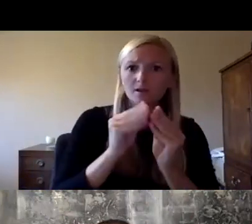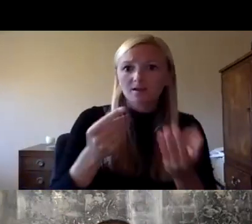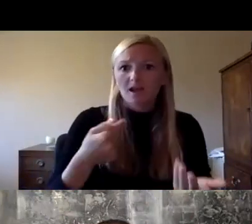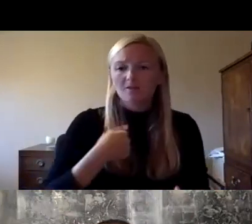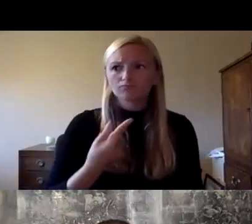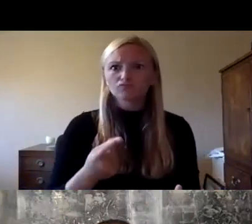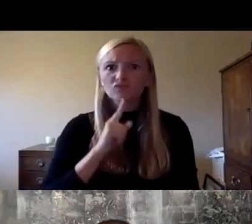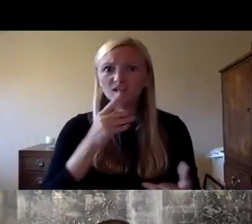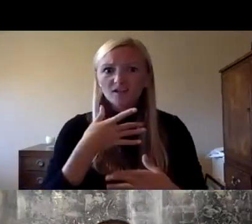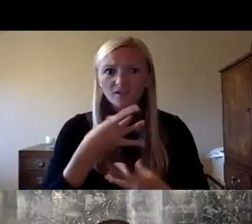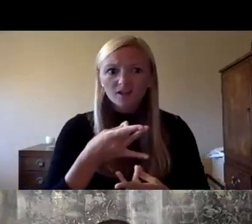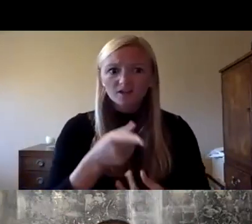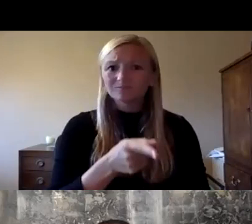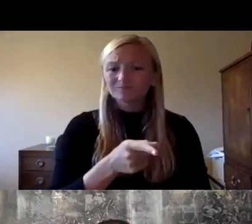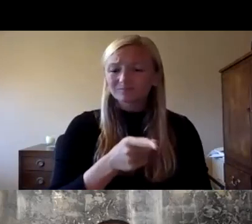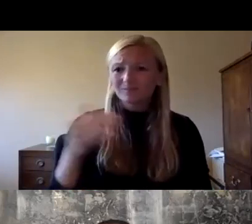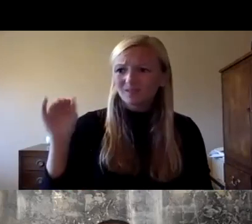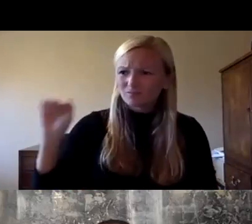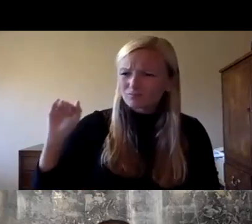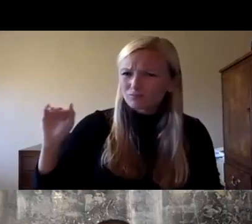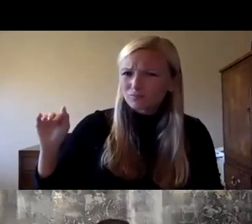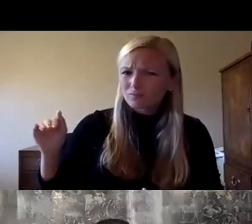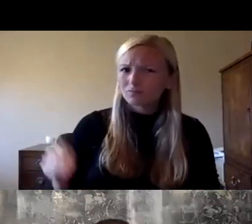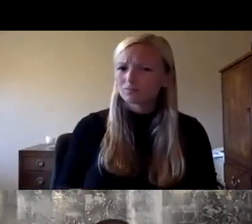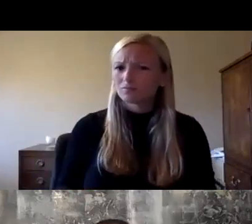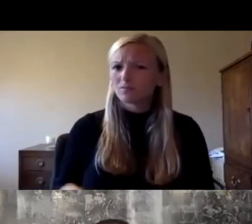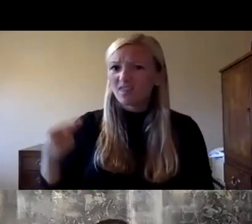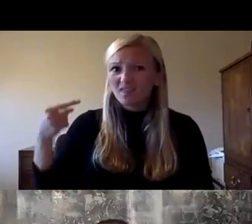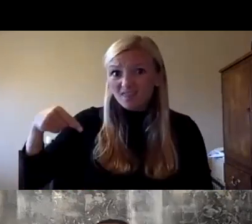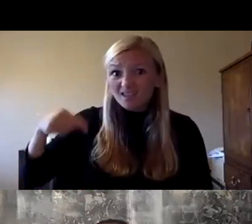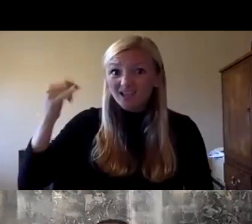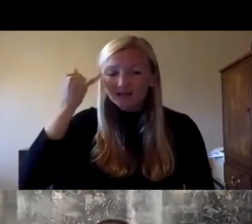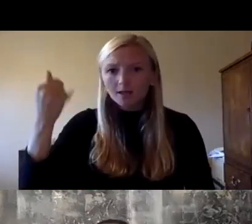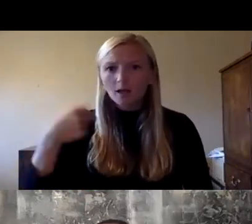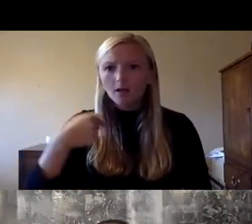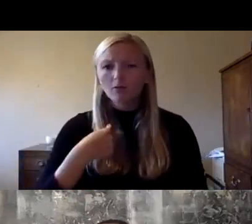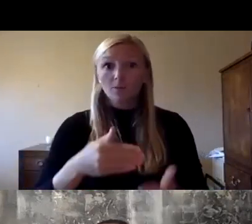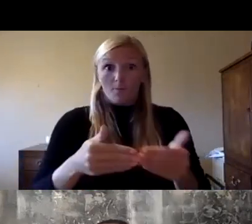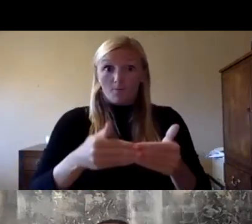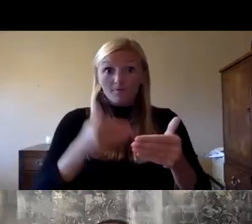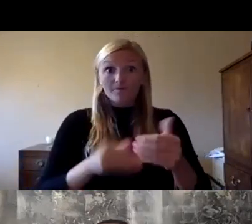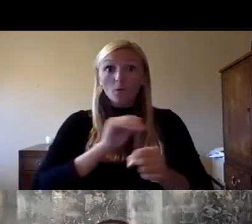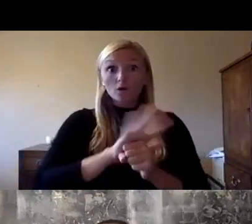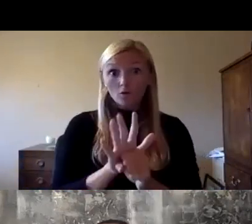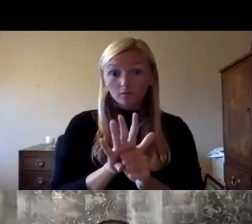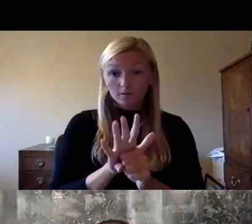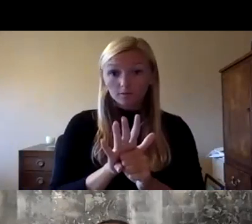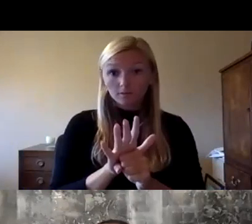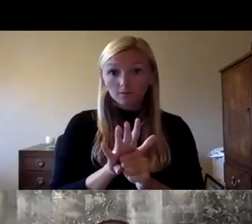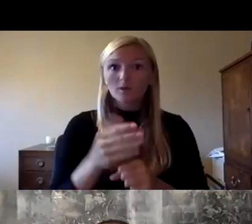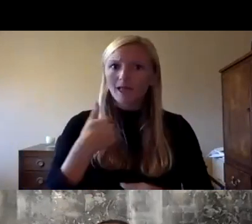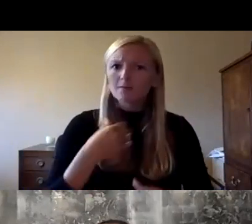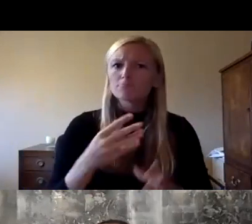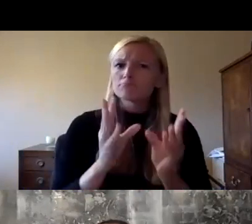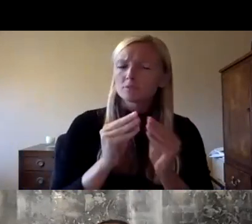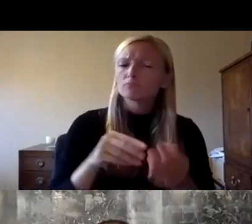tony first came to me with this concept it was uh pre-virus and we had meetings in our in our boardroom and